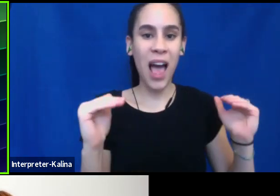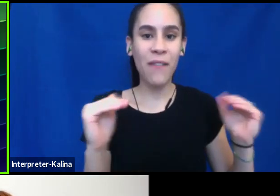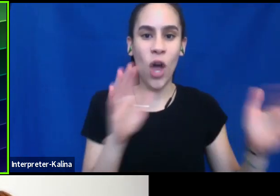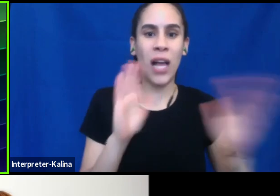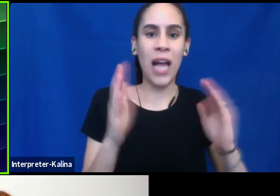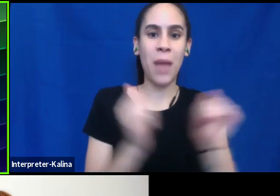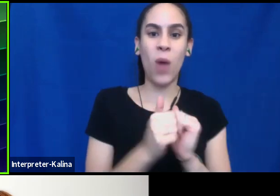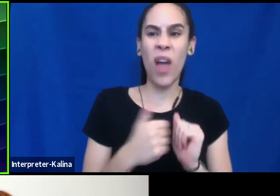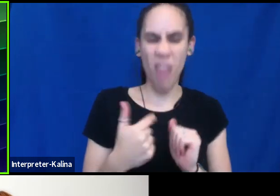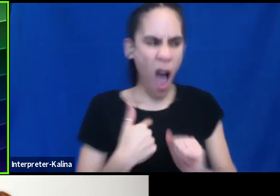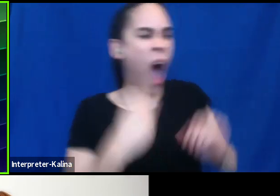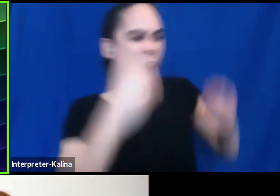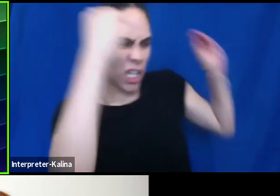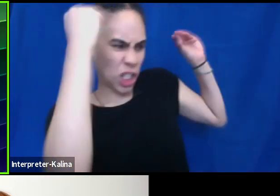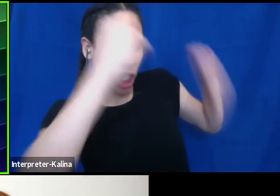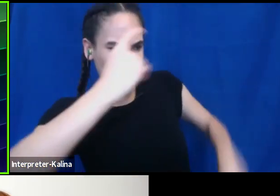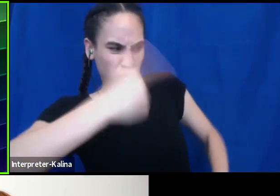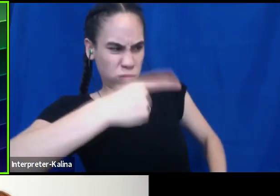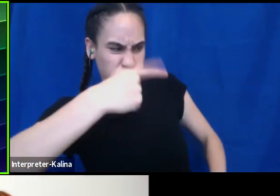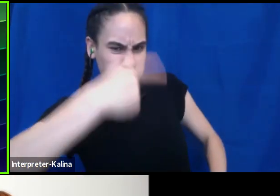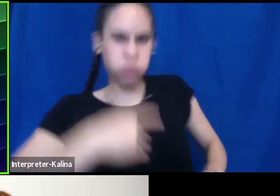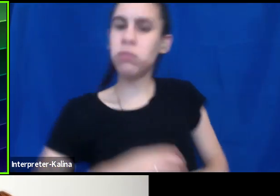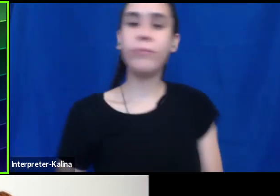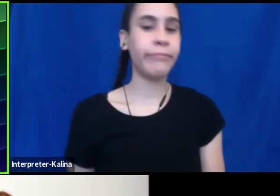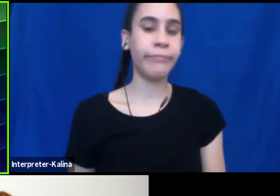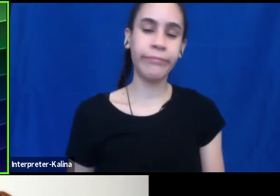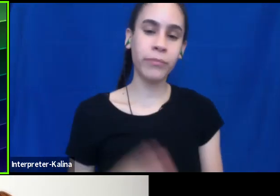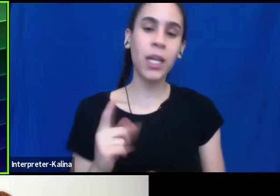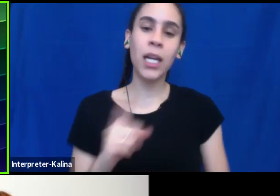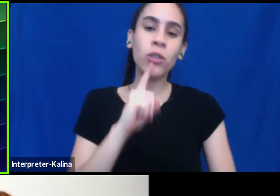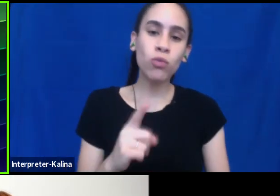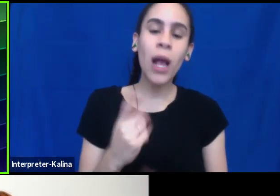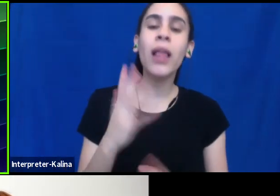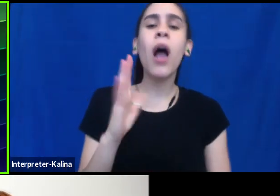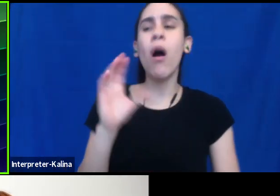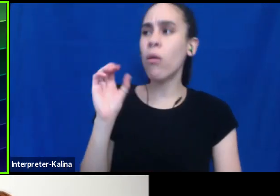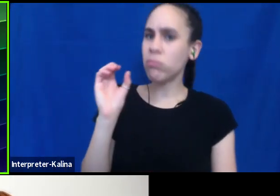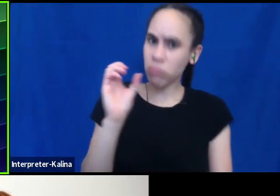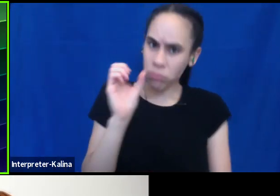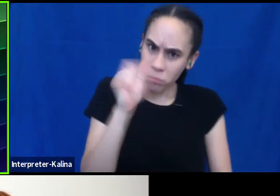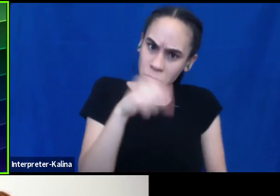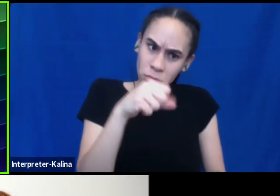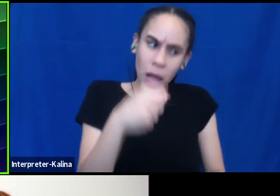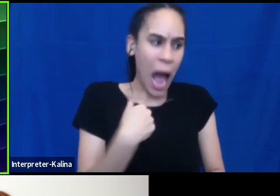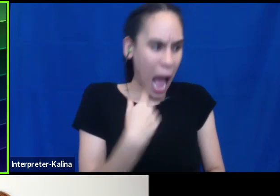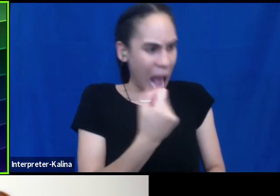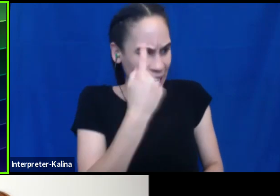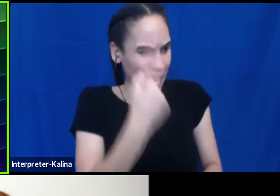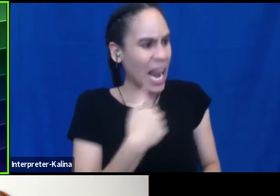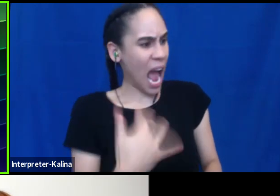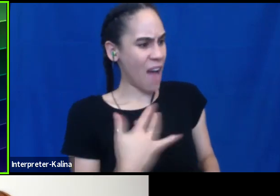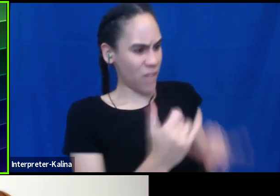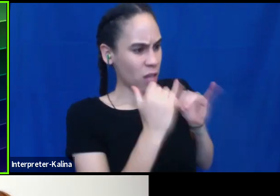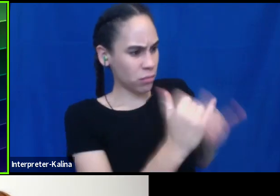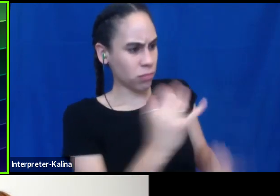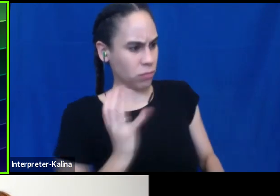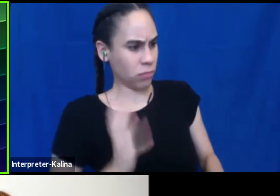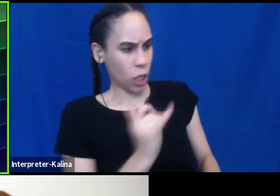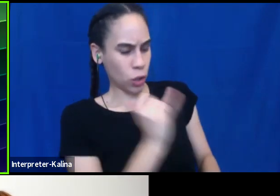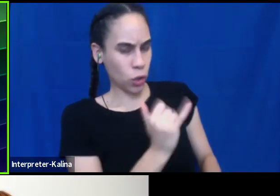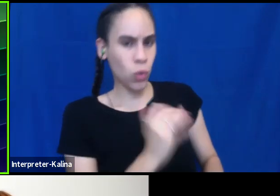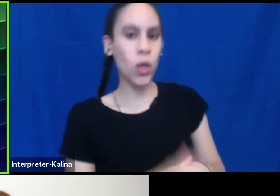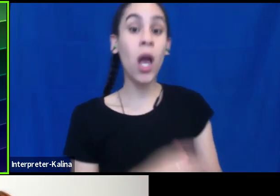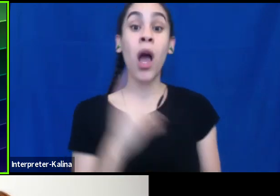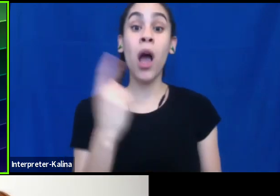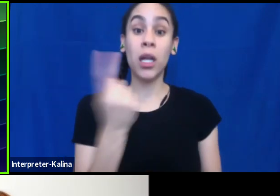let me teach you. Um, it's really, it's really more of like, yeah, I get it. Like I, I felt that way too. And here's what someone said to me, which really